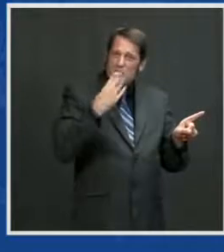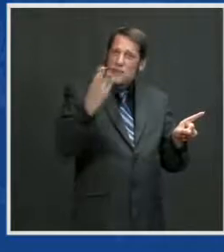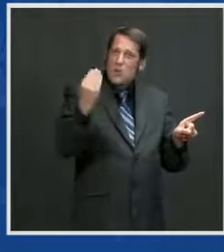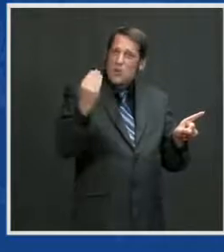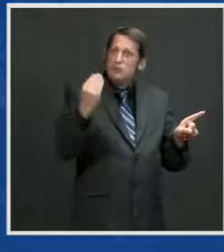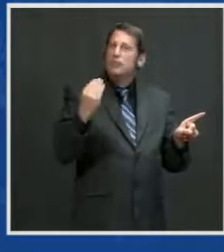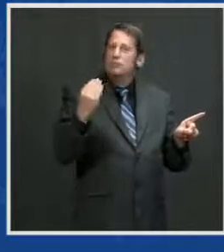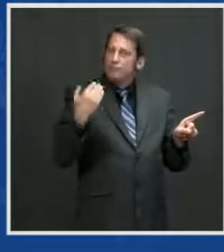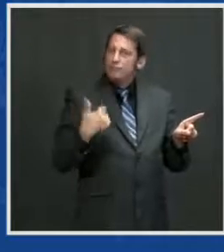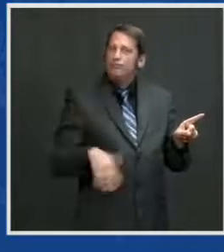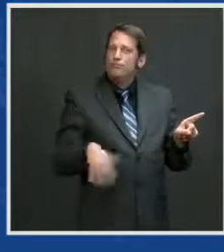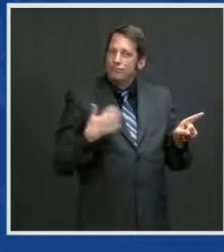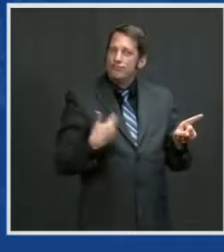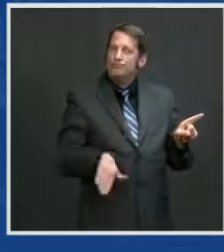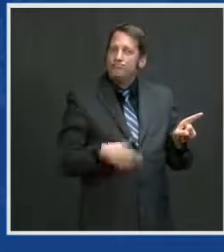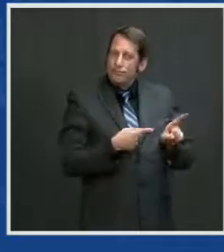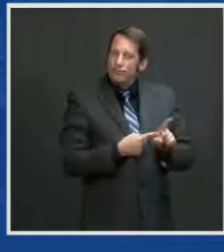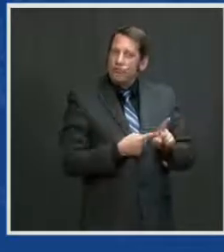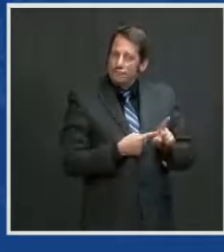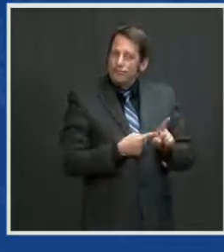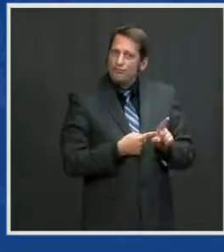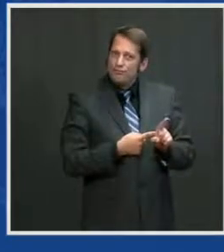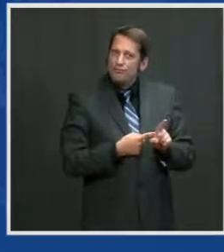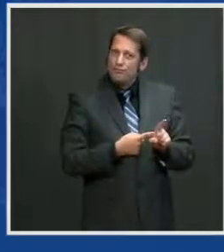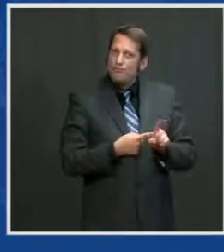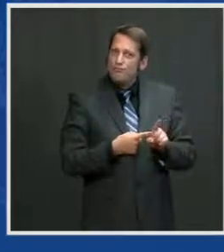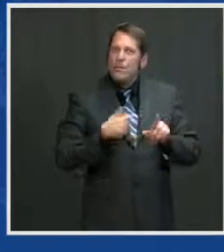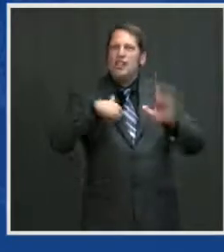When I was 14, if you — please, at ease.